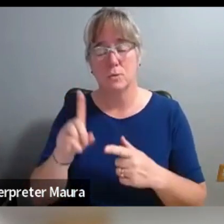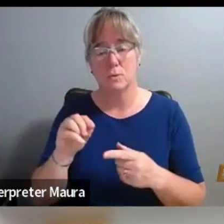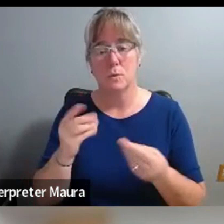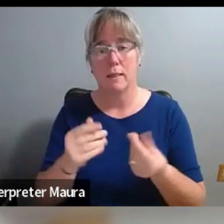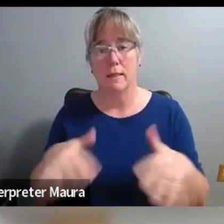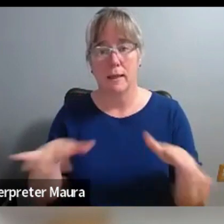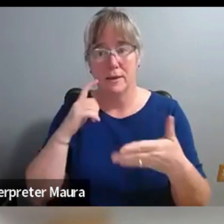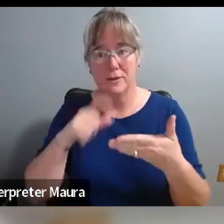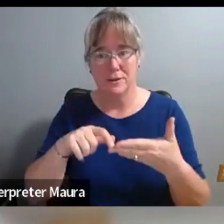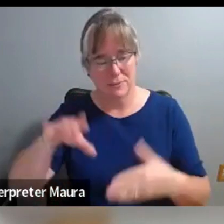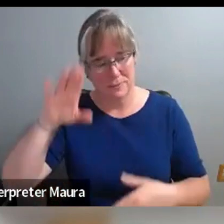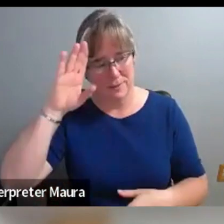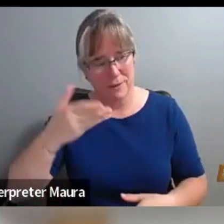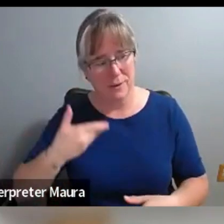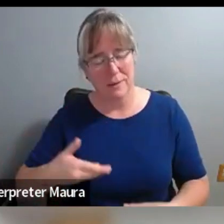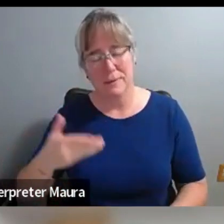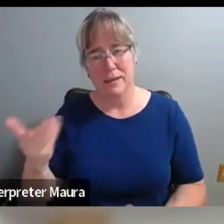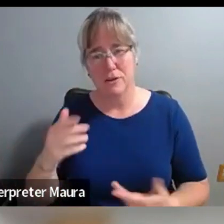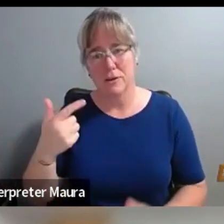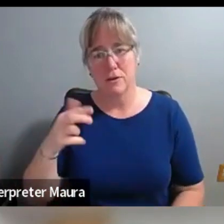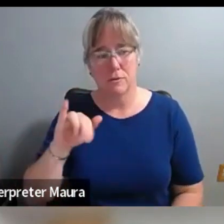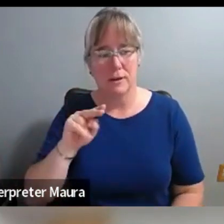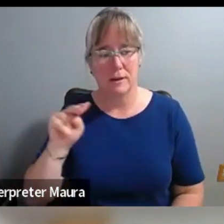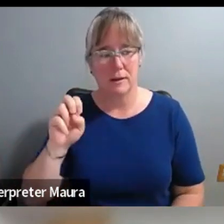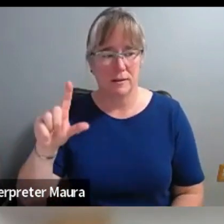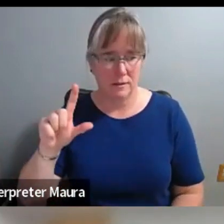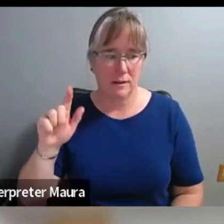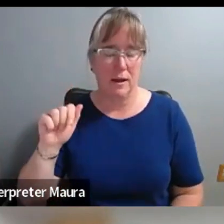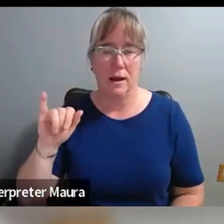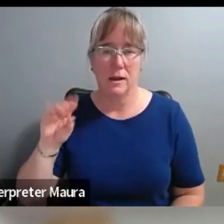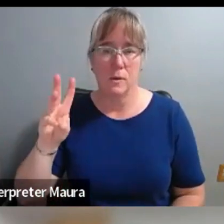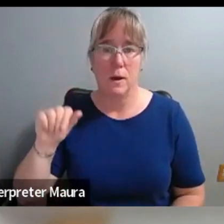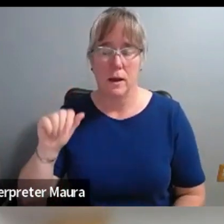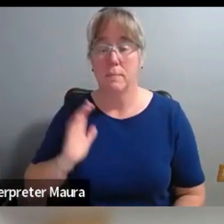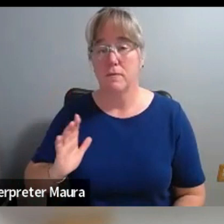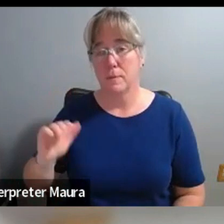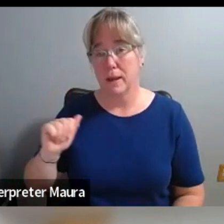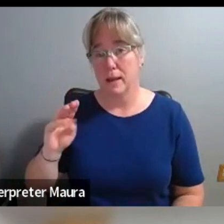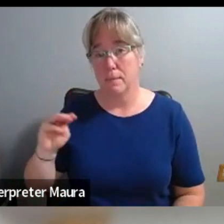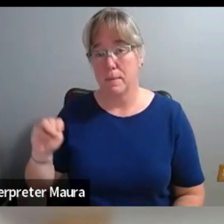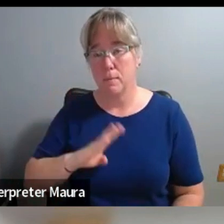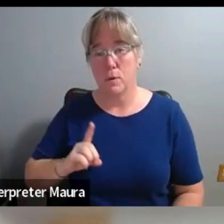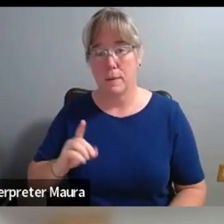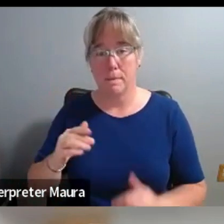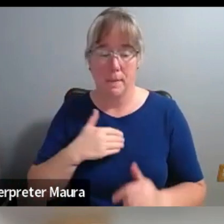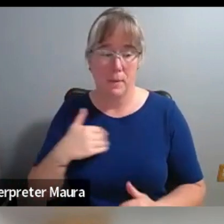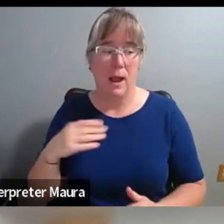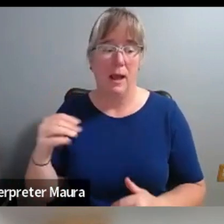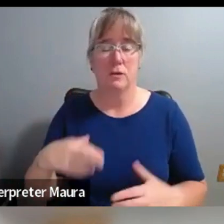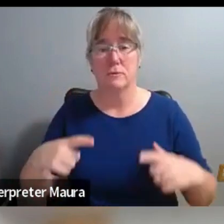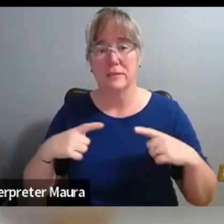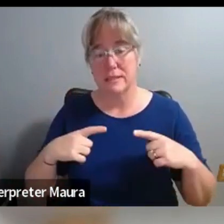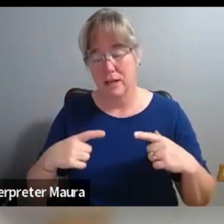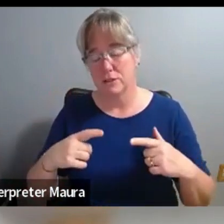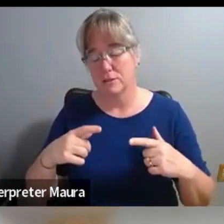Hello, I'm in Grinnell, Iowa, and I'm a former AMM board member and a retired art museum director here at Grinnell